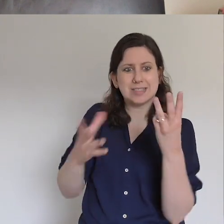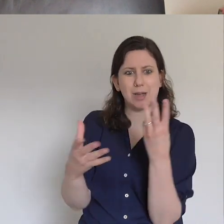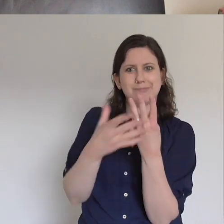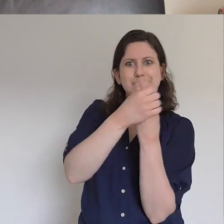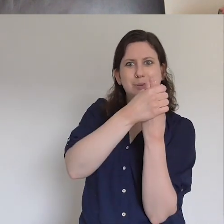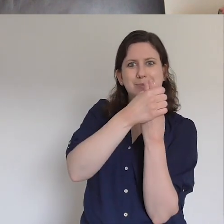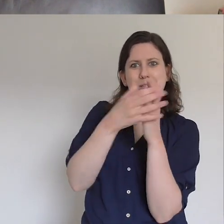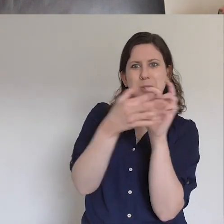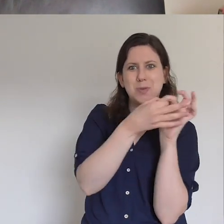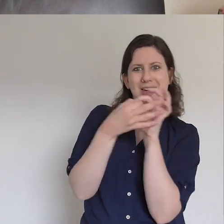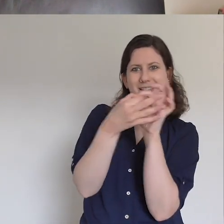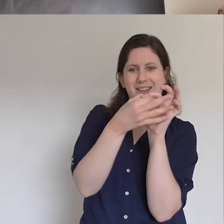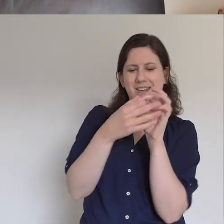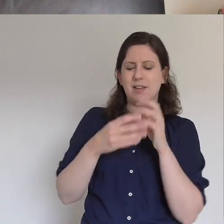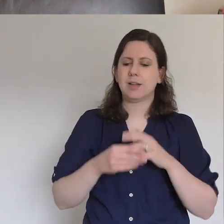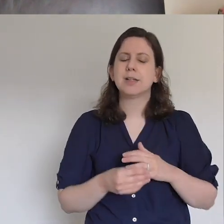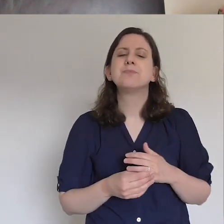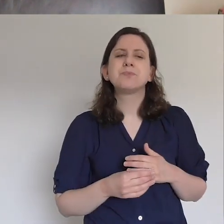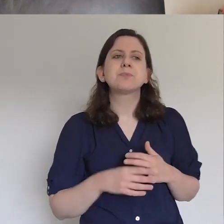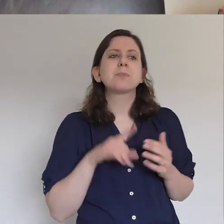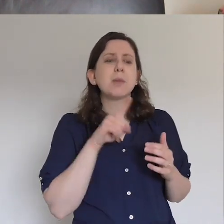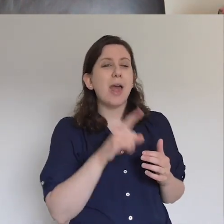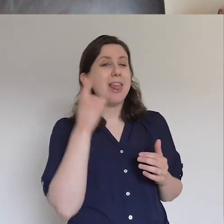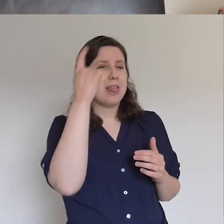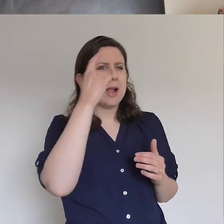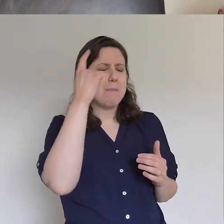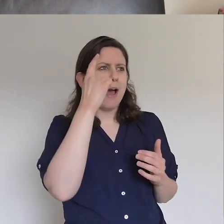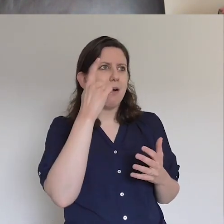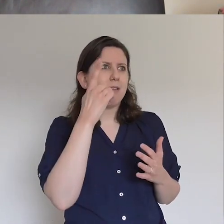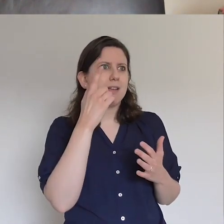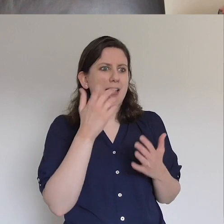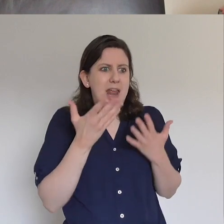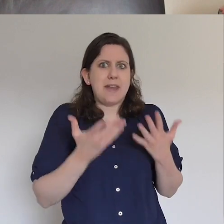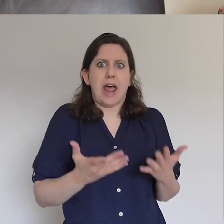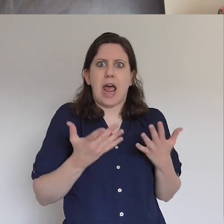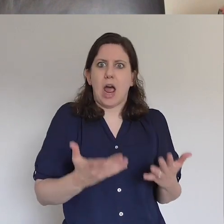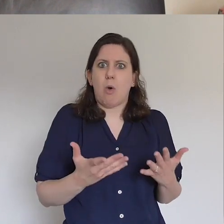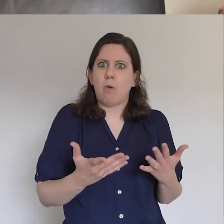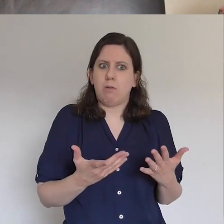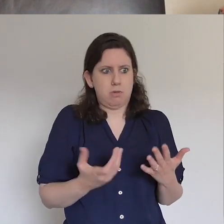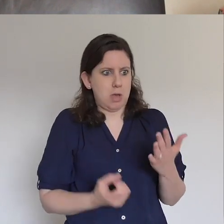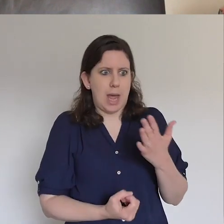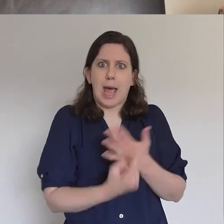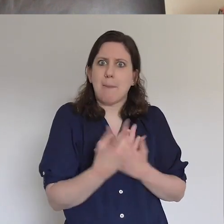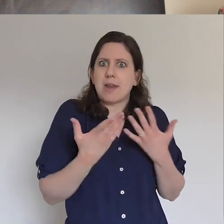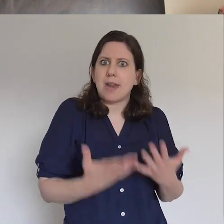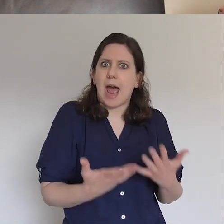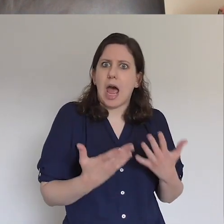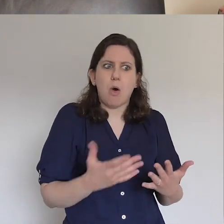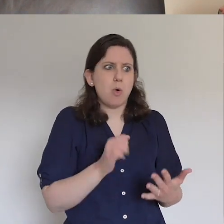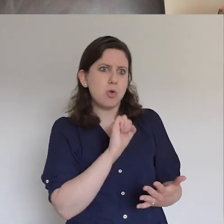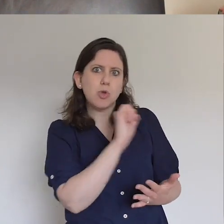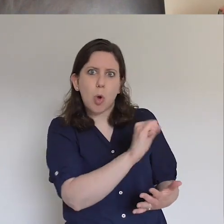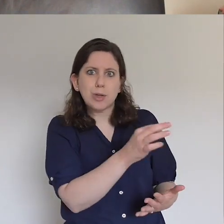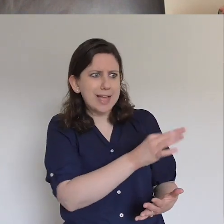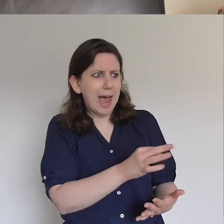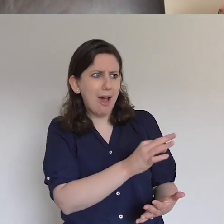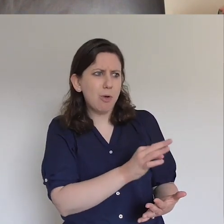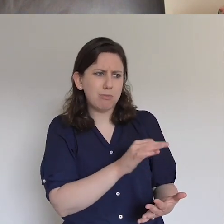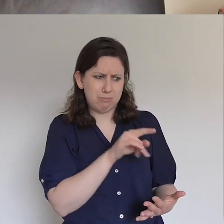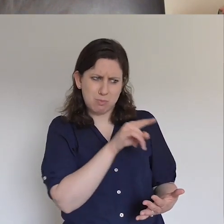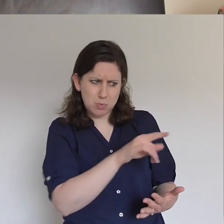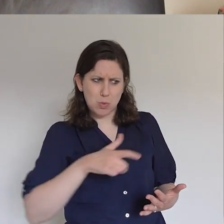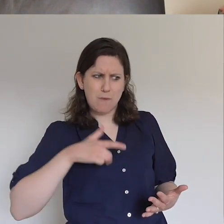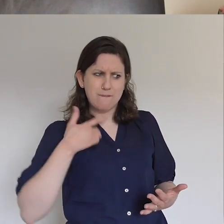let's get realistic as well. If this happened in your town, you'd be quite stunned, wouldn't you? Yeah. I mean, the power of God in this is